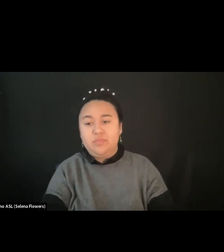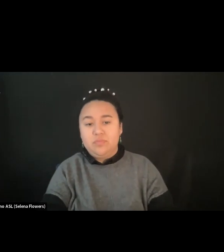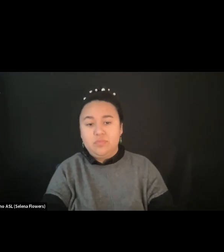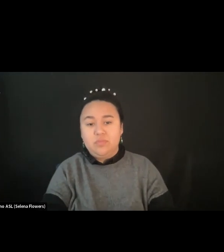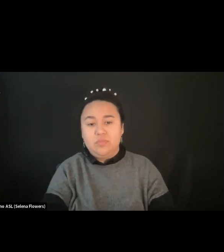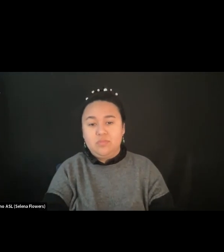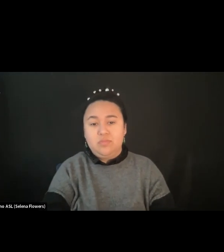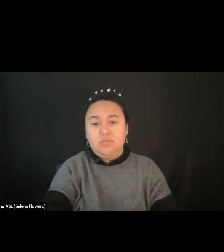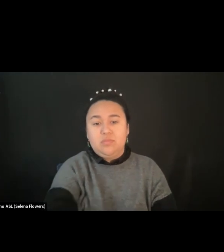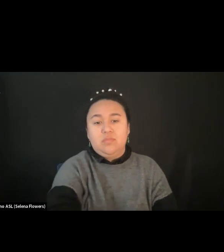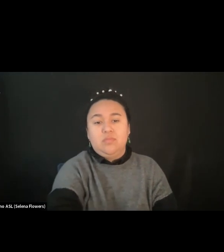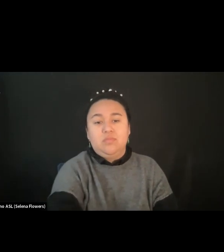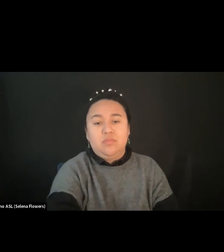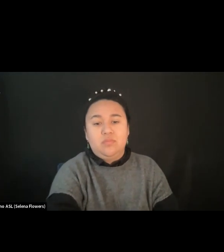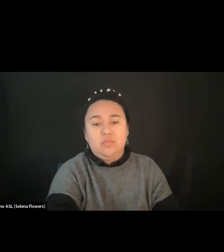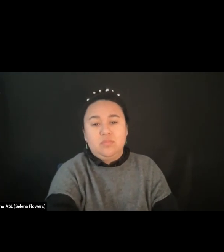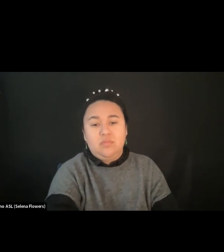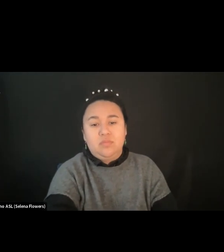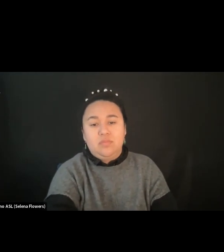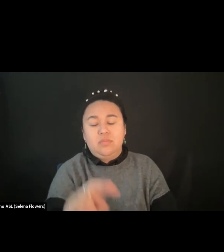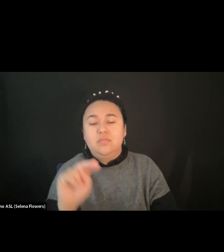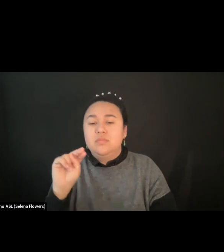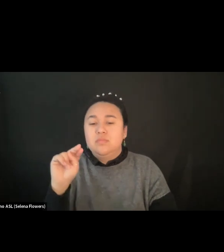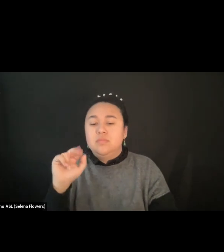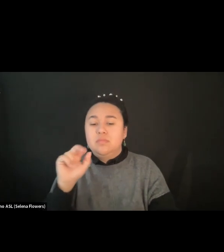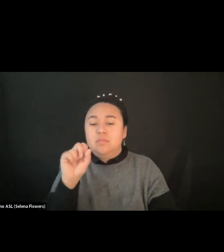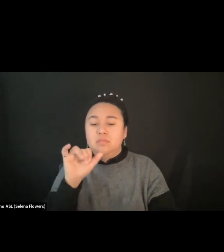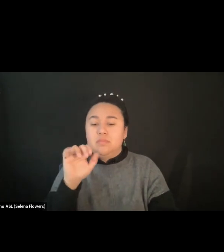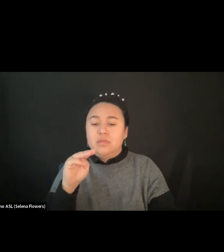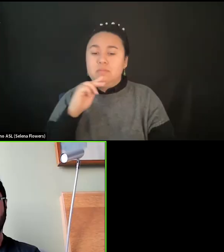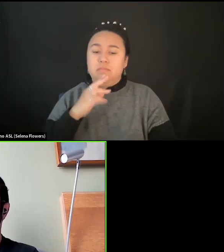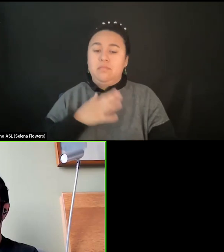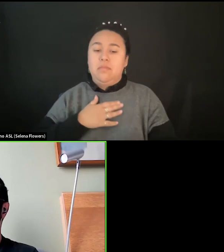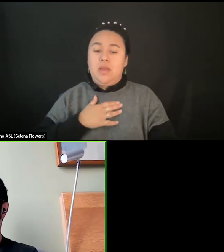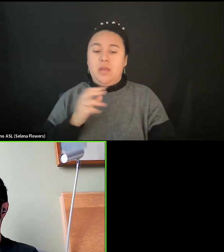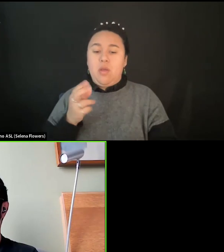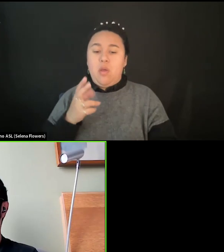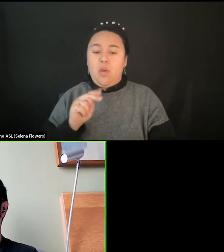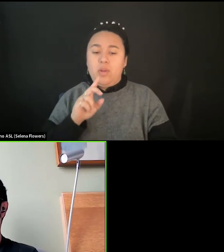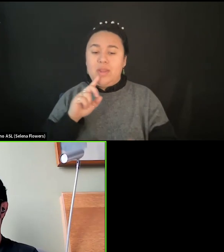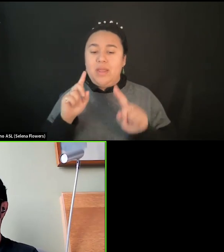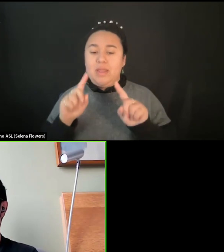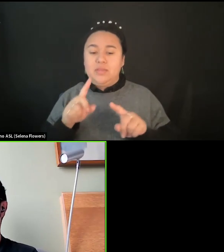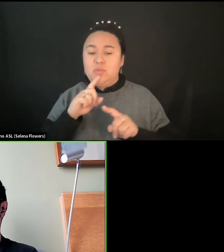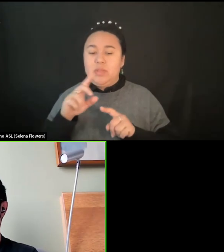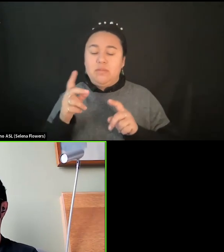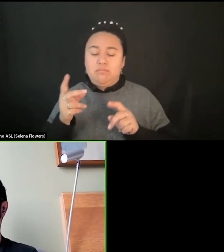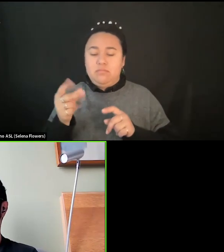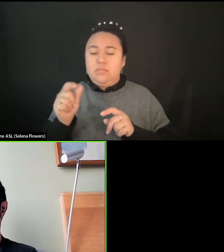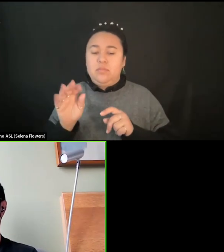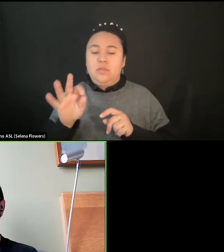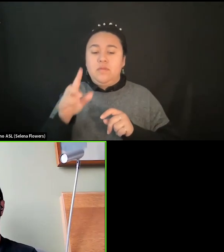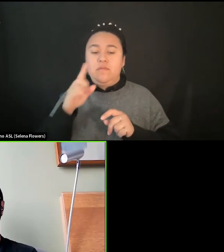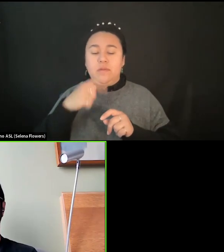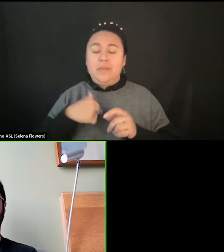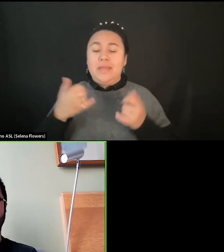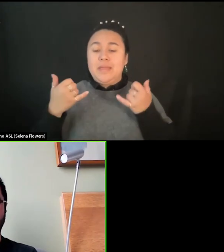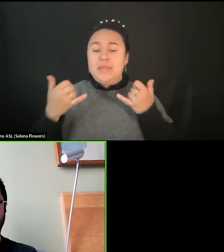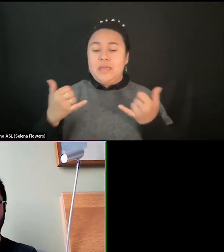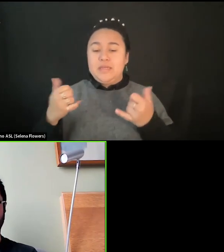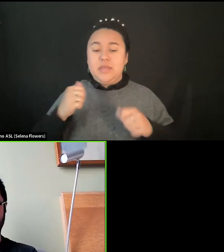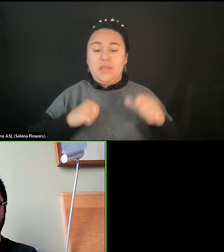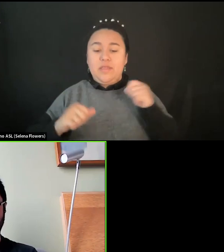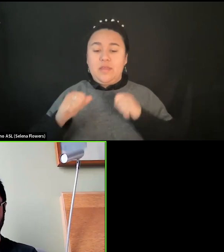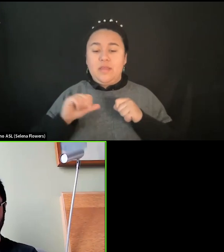Can I, I mean, I will give you, I'm going to give you my own answer very quickly, which is to me contemporary theater is like a